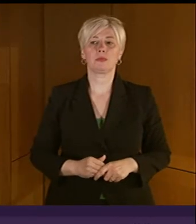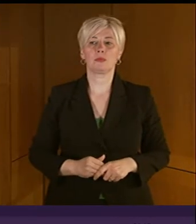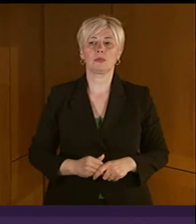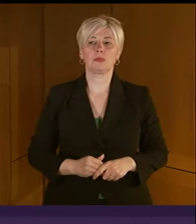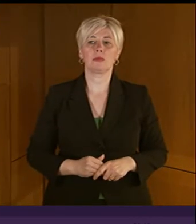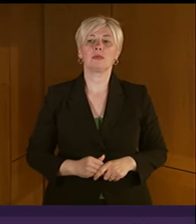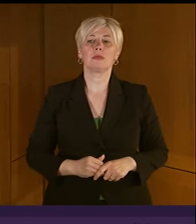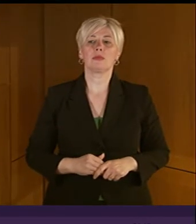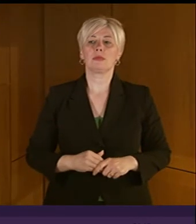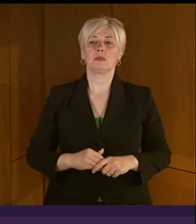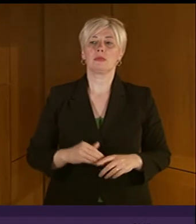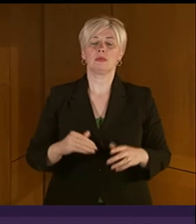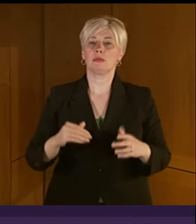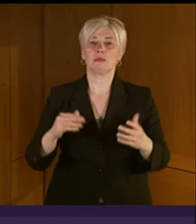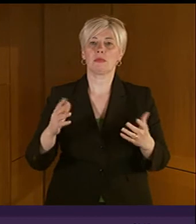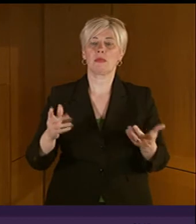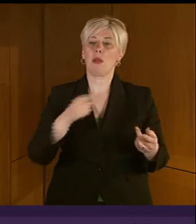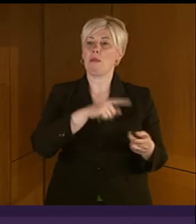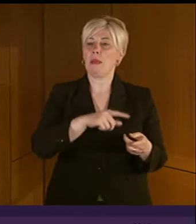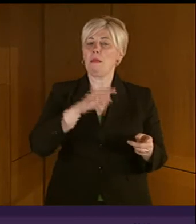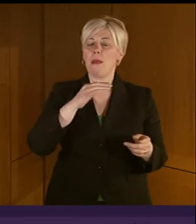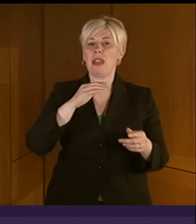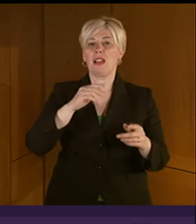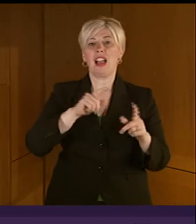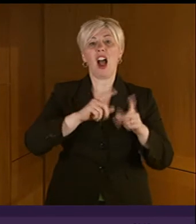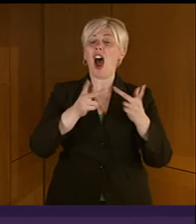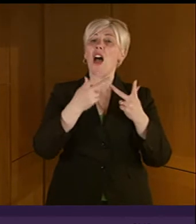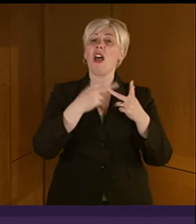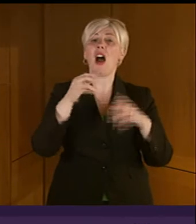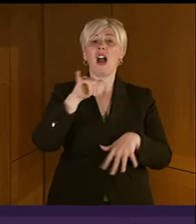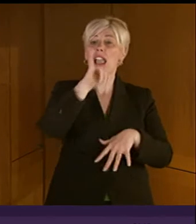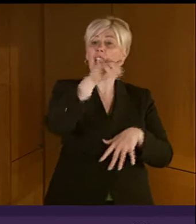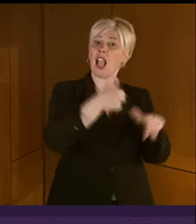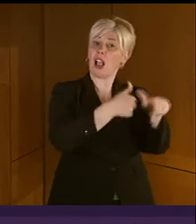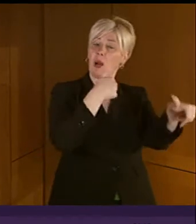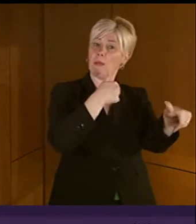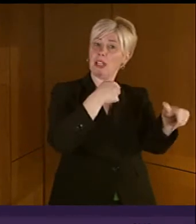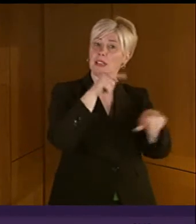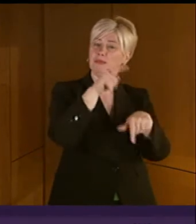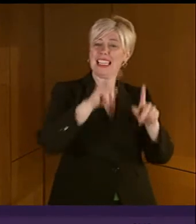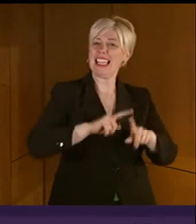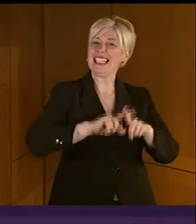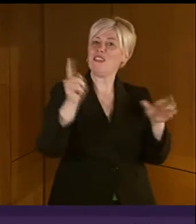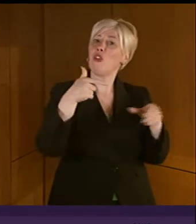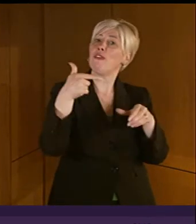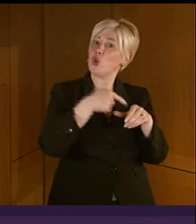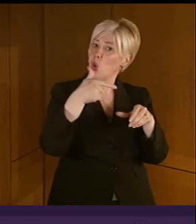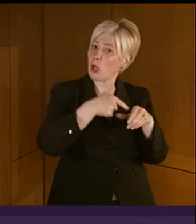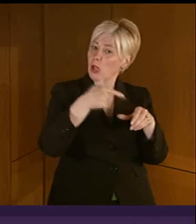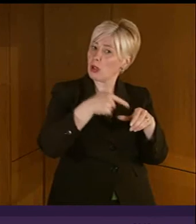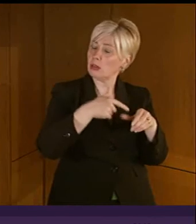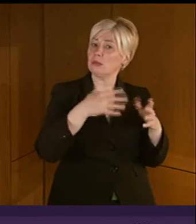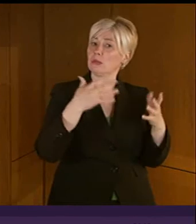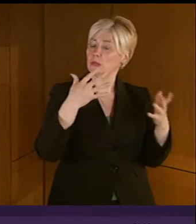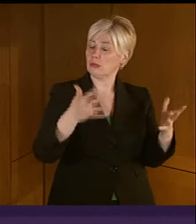wonder if the Minister is aware that Hebridean air services use a different kind of fuel for the aircraft from almost all